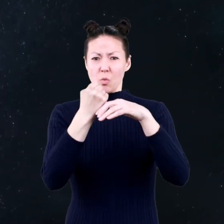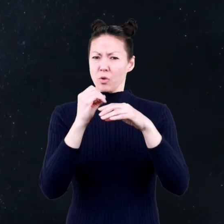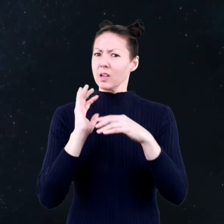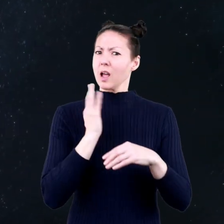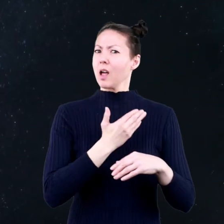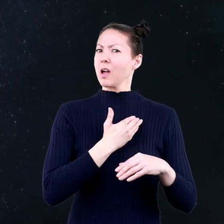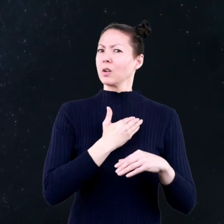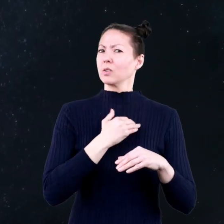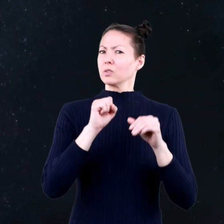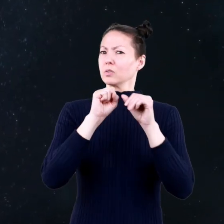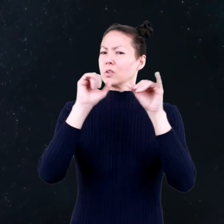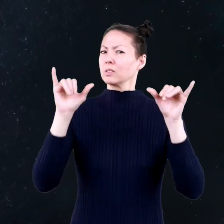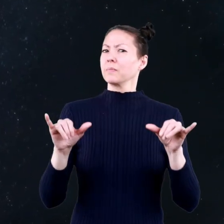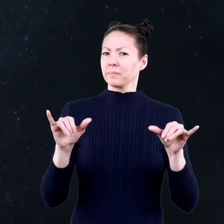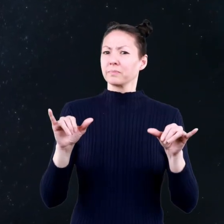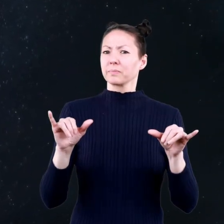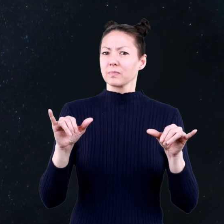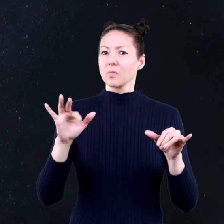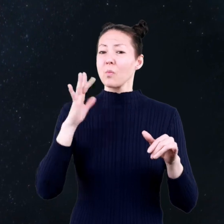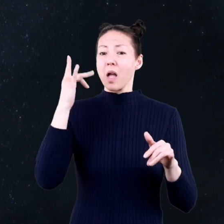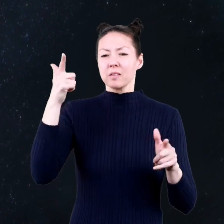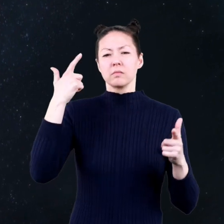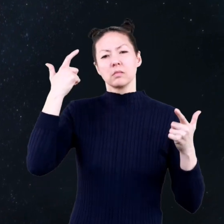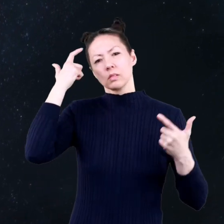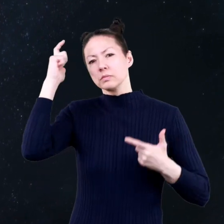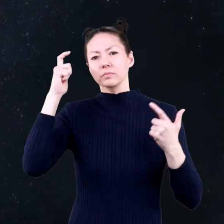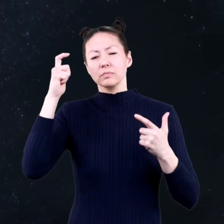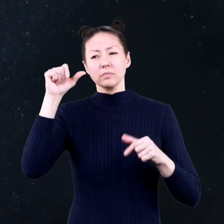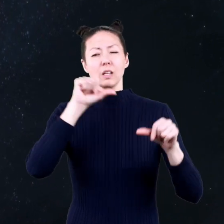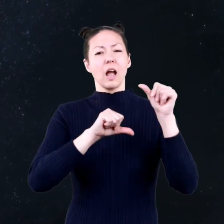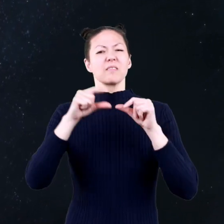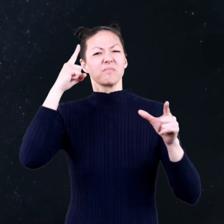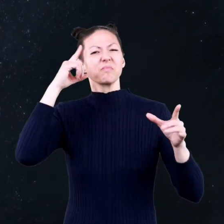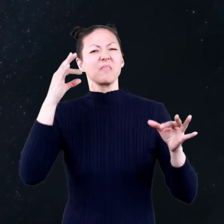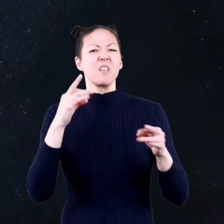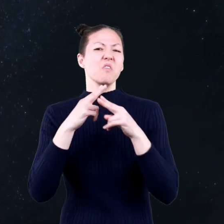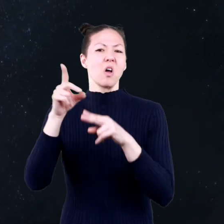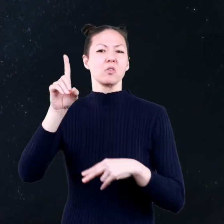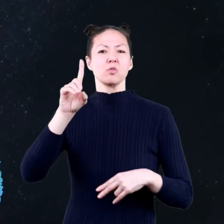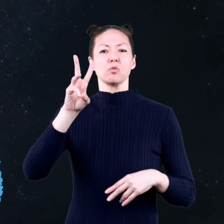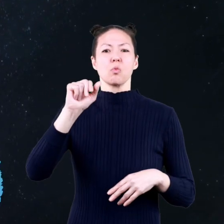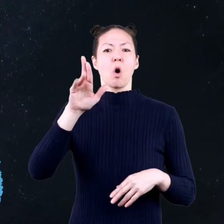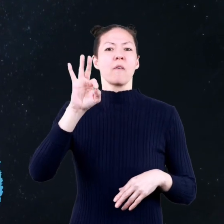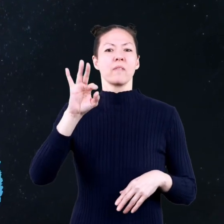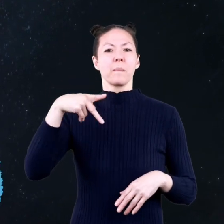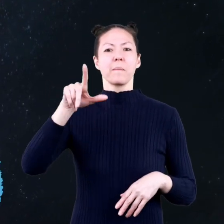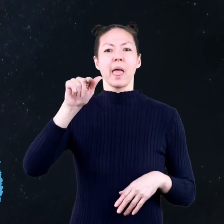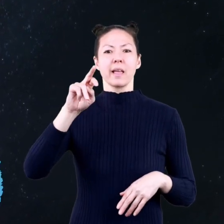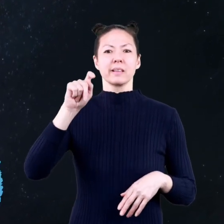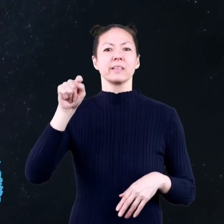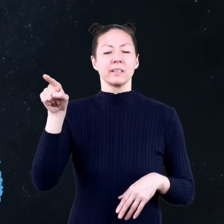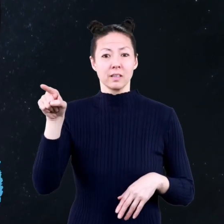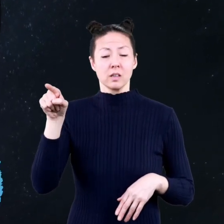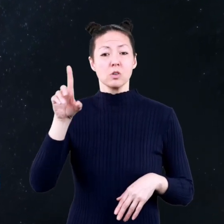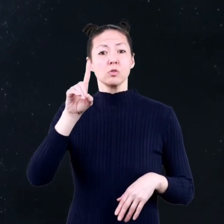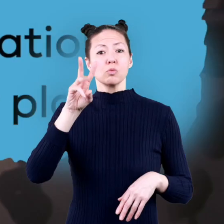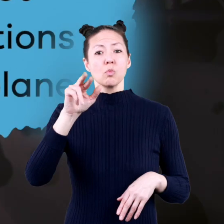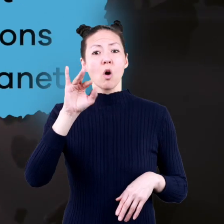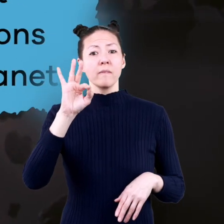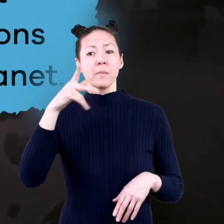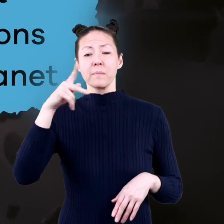biggest asteroid in our solar system. Because it is so big, scientists decided to call it a dwarf planet.